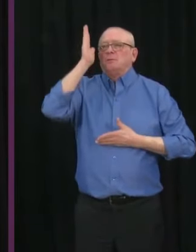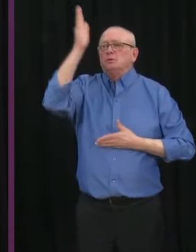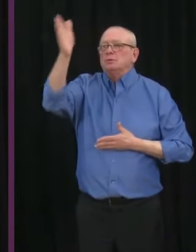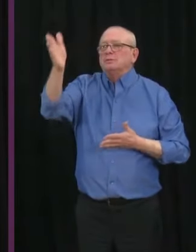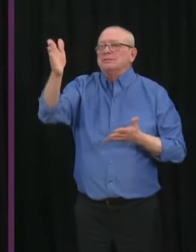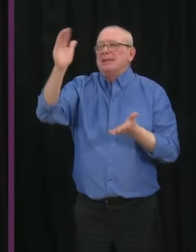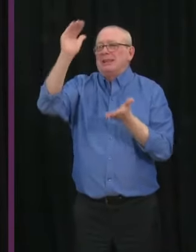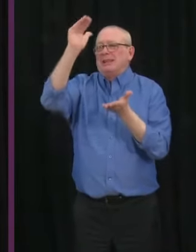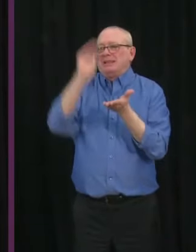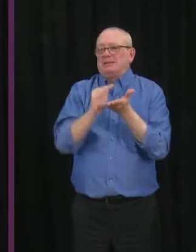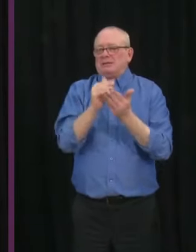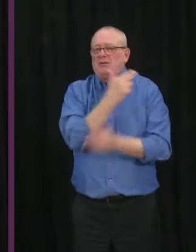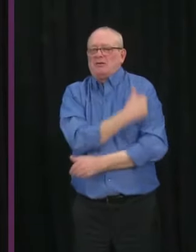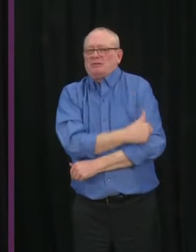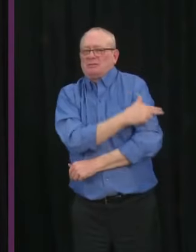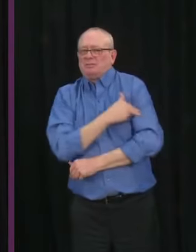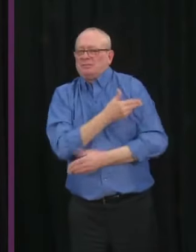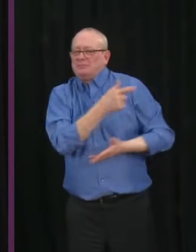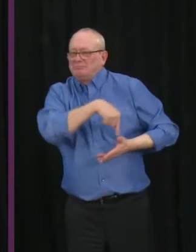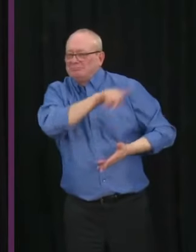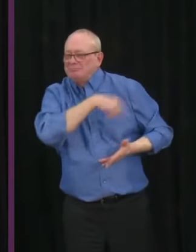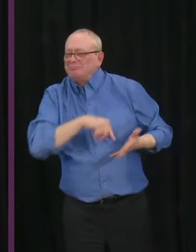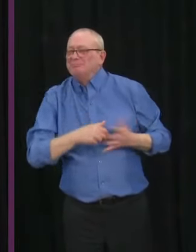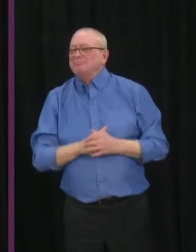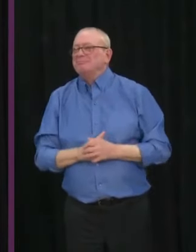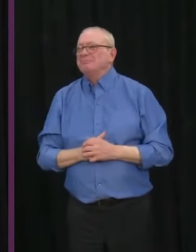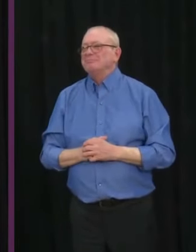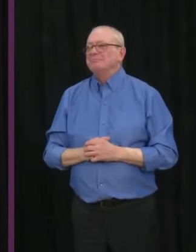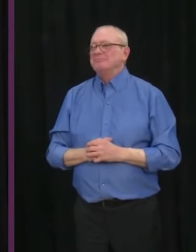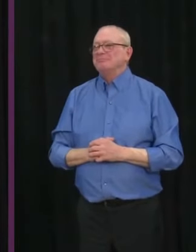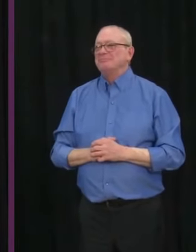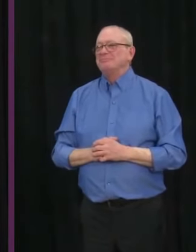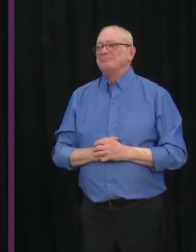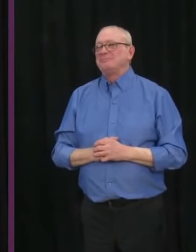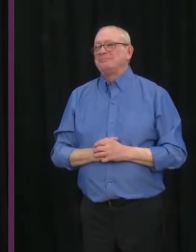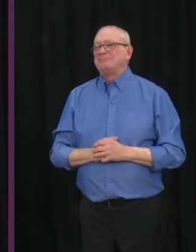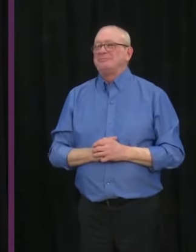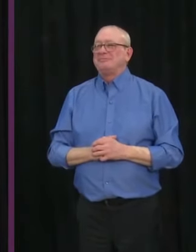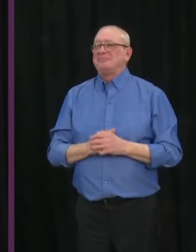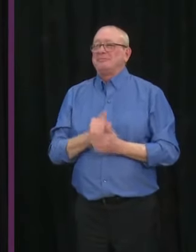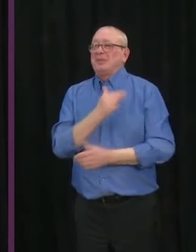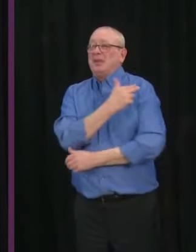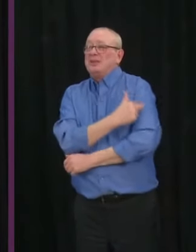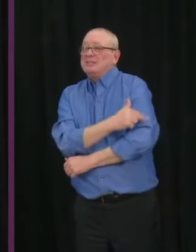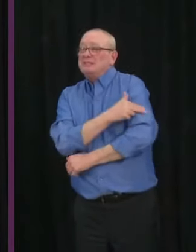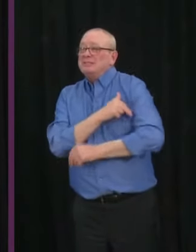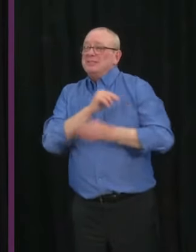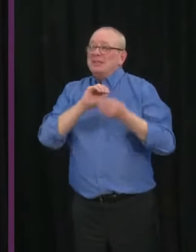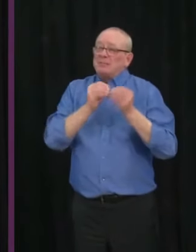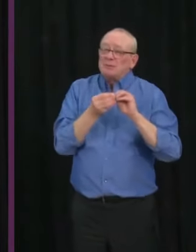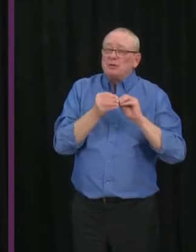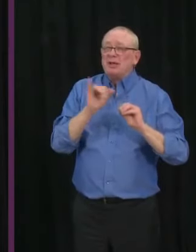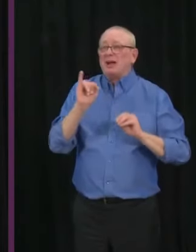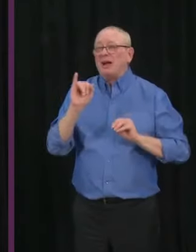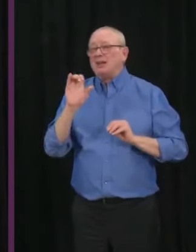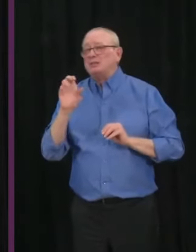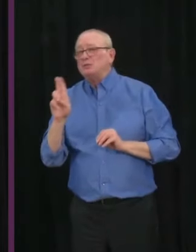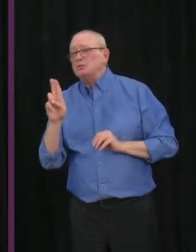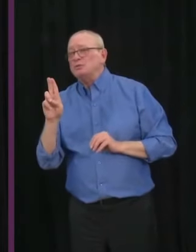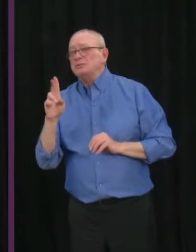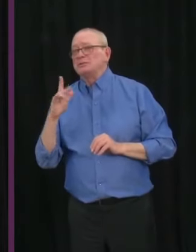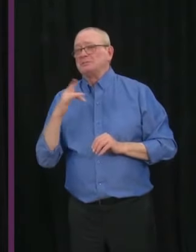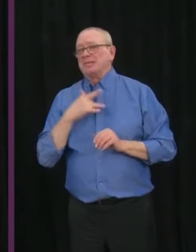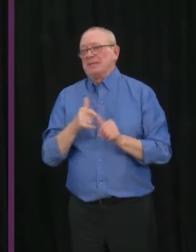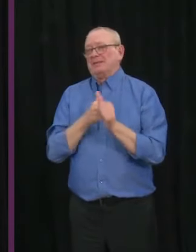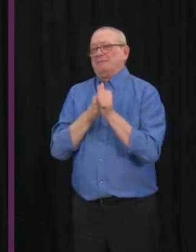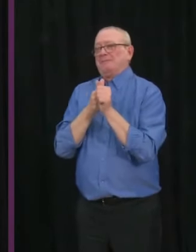ICU care. So again, those are our early indicators and the hospitalization ICU are later or lagging indicators. When we have very